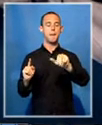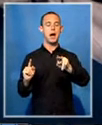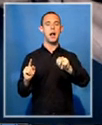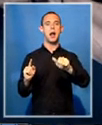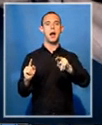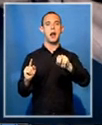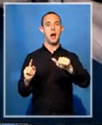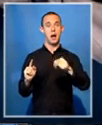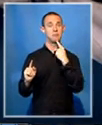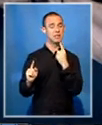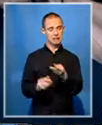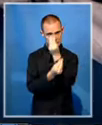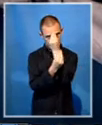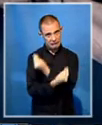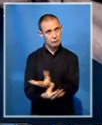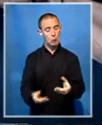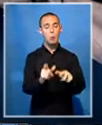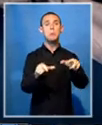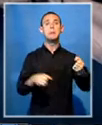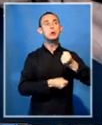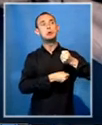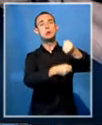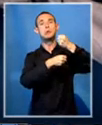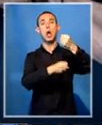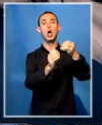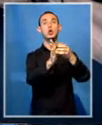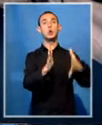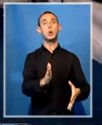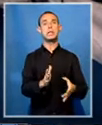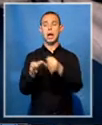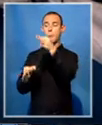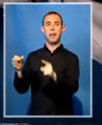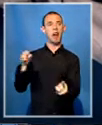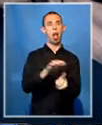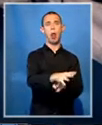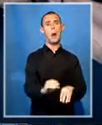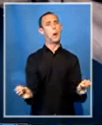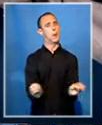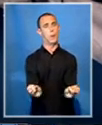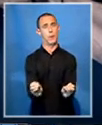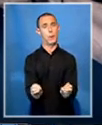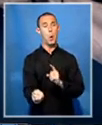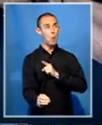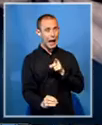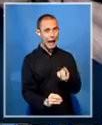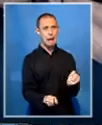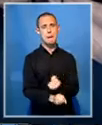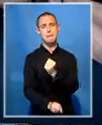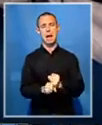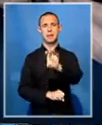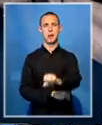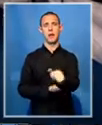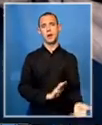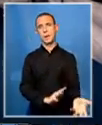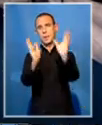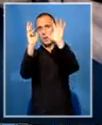collapse higher education in the country and consequently the state. He was meeting the management of the Northwest University in Mahikeng